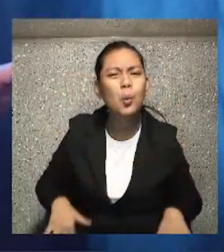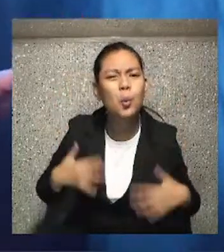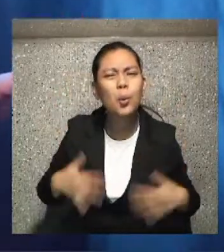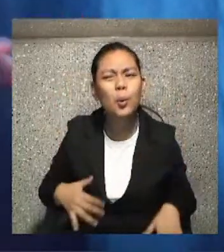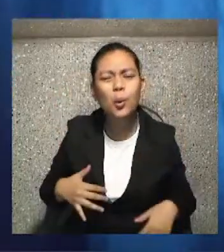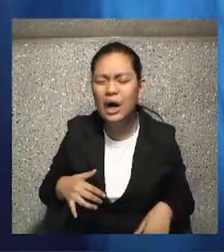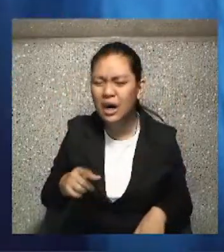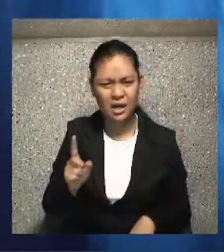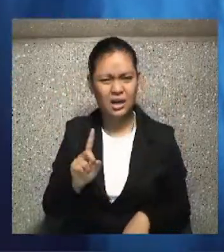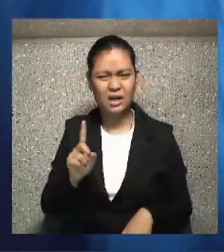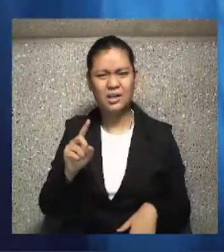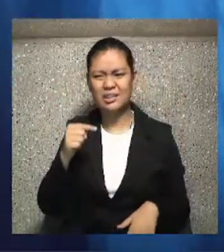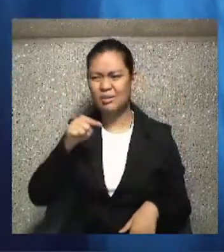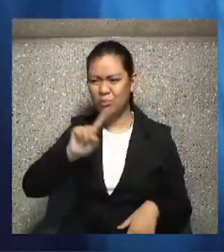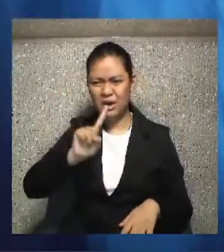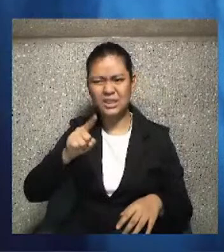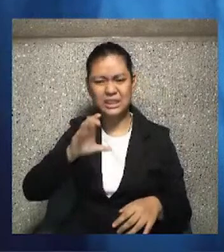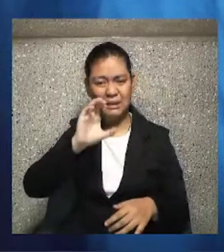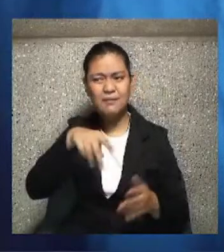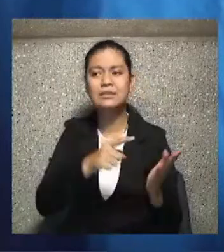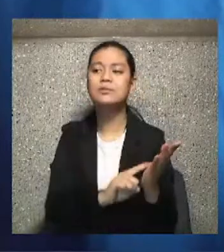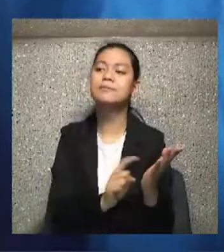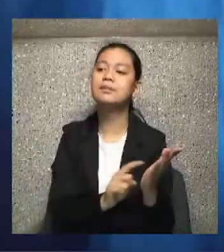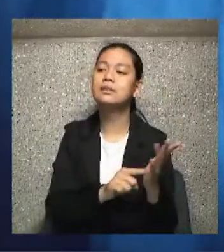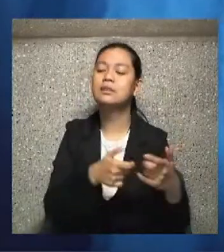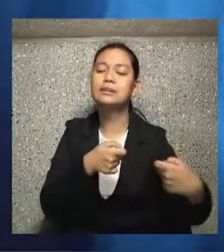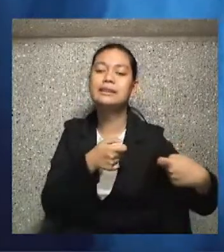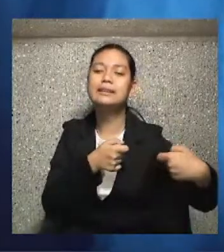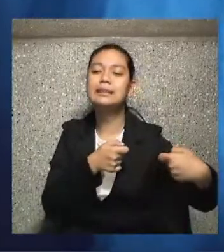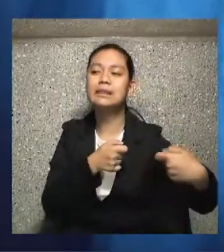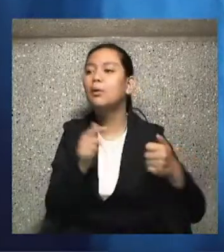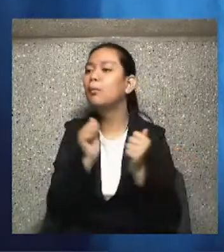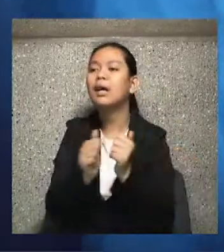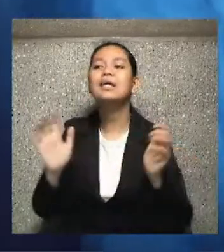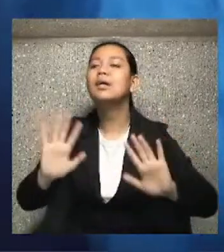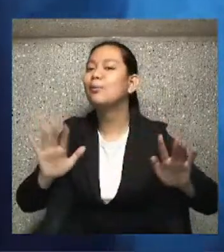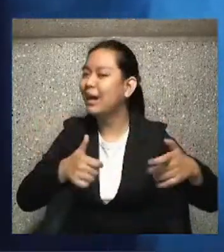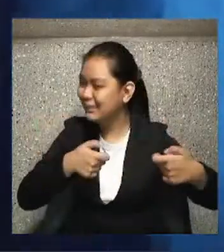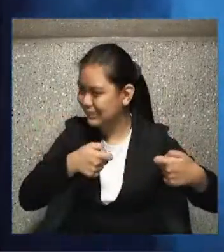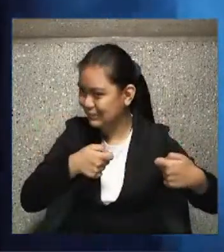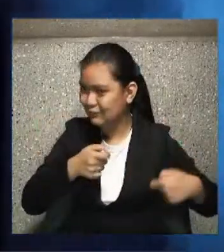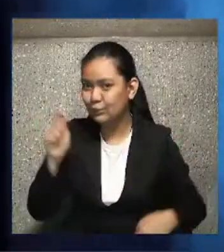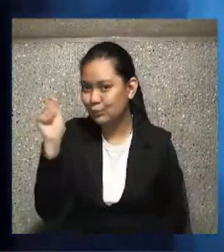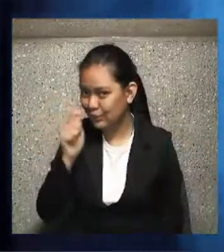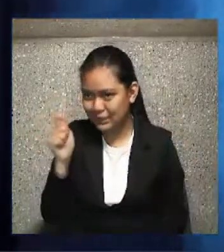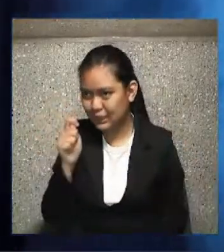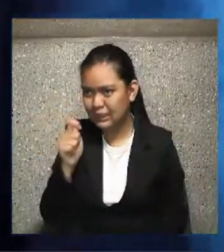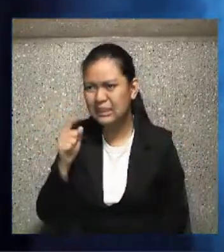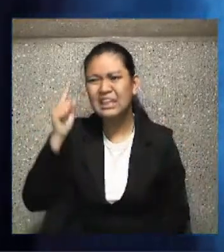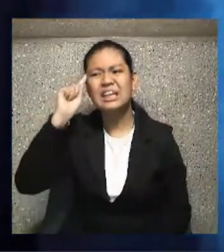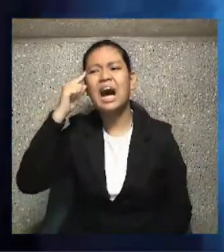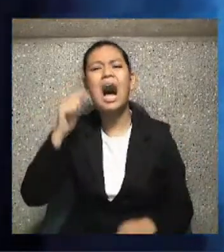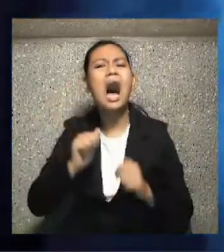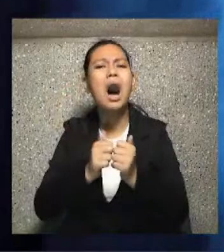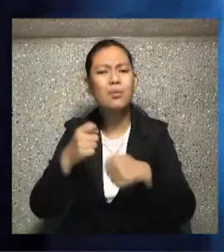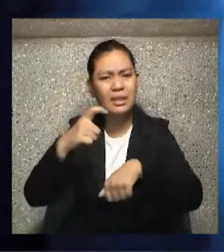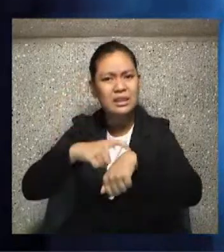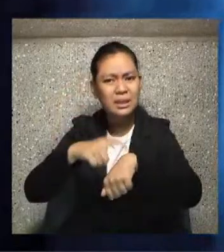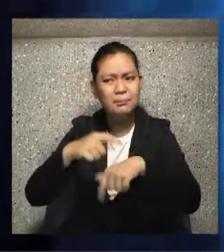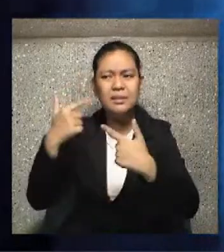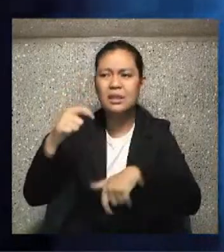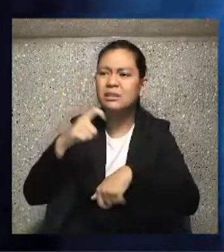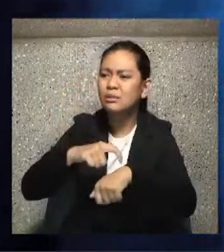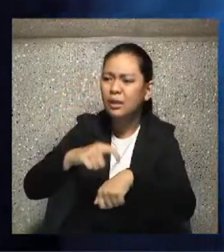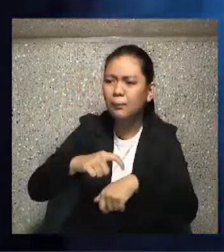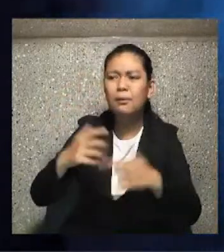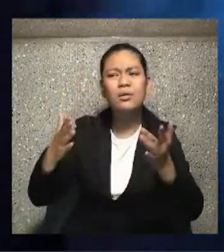smartphones, text-less Tuesday. But Tuesdays, think about the amount of time that you spend